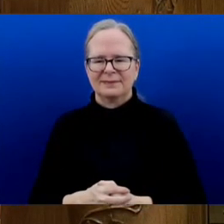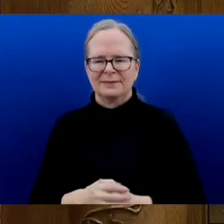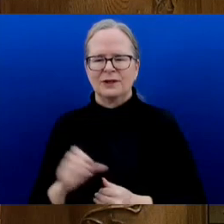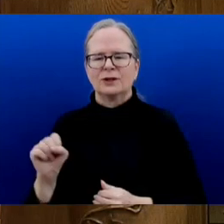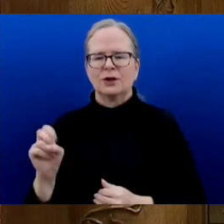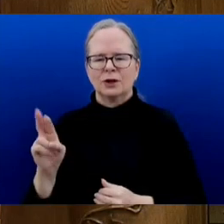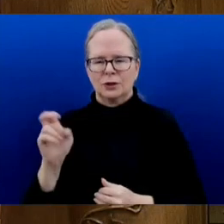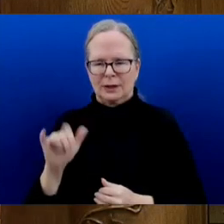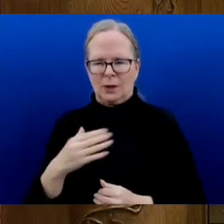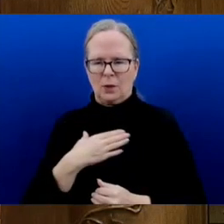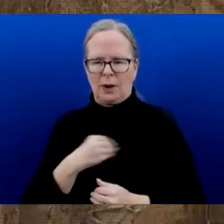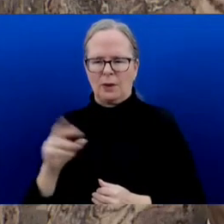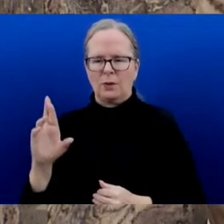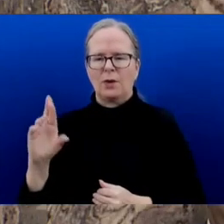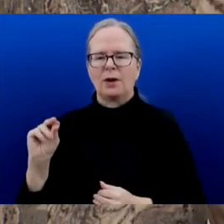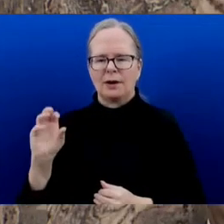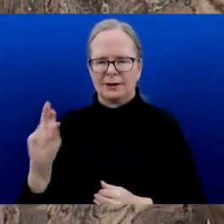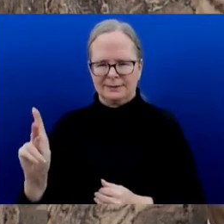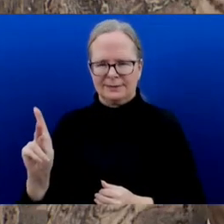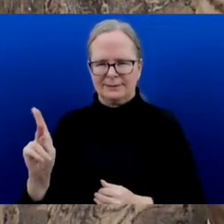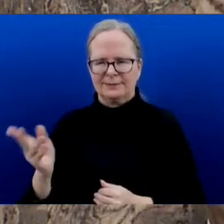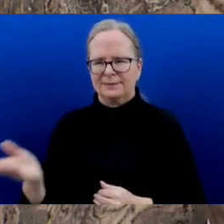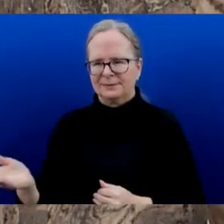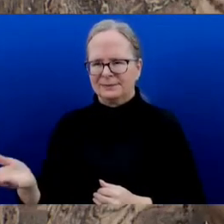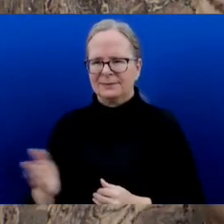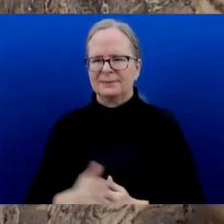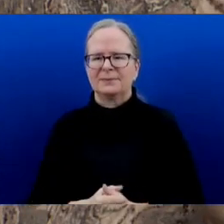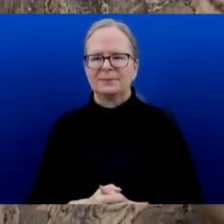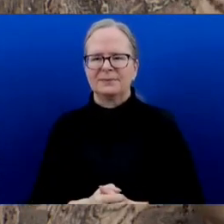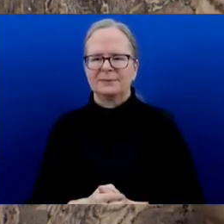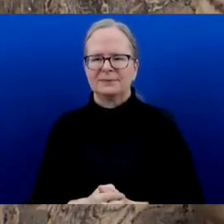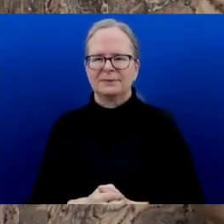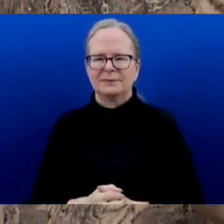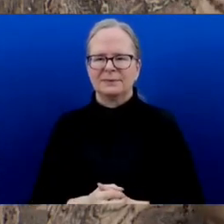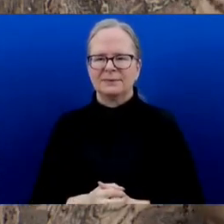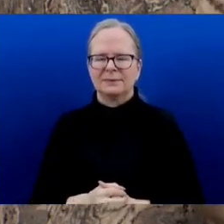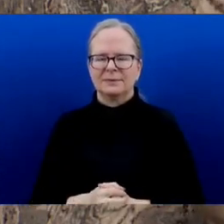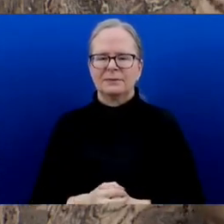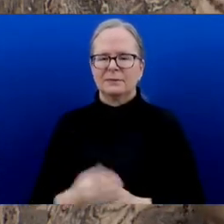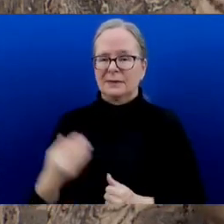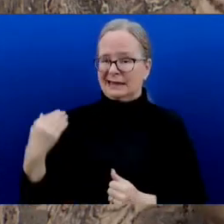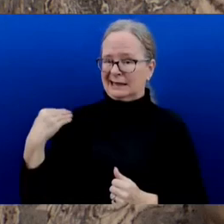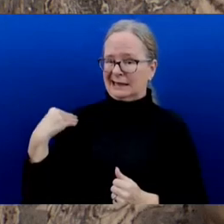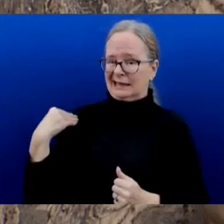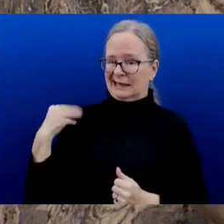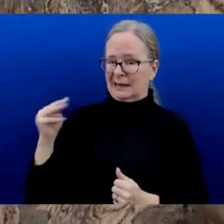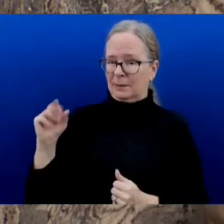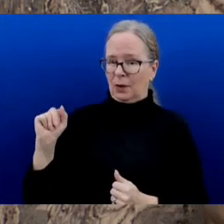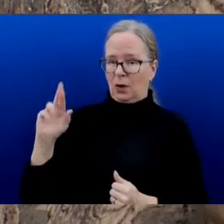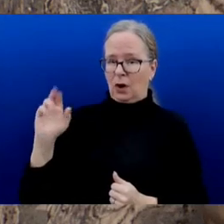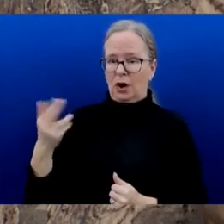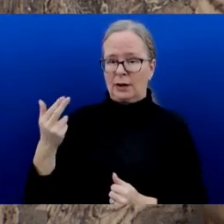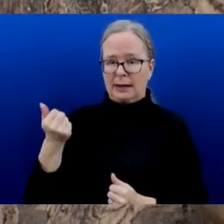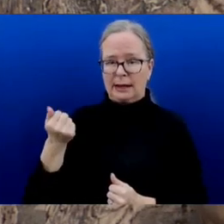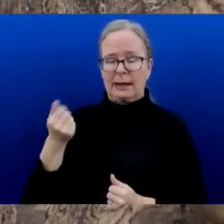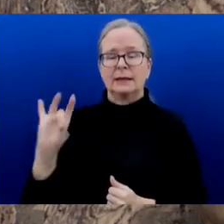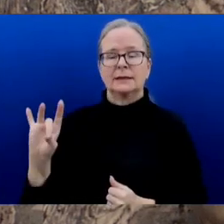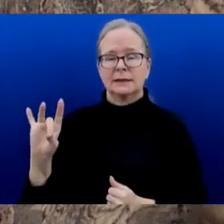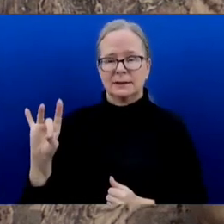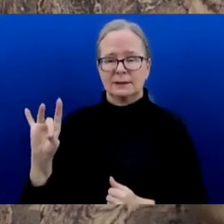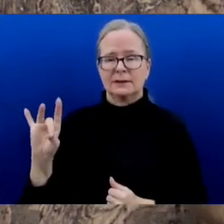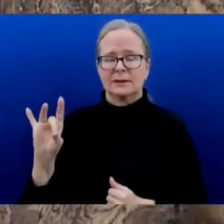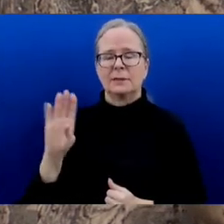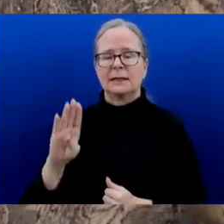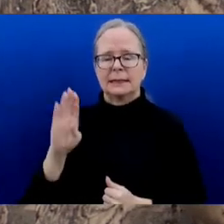On March 18, British Columbia lost a legend. My community lost a pillar. George Garrett,